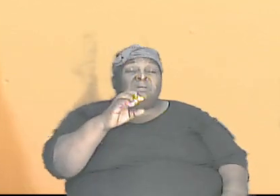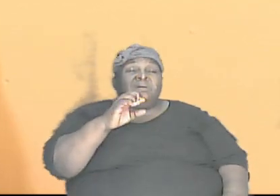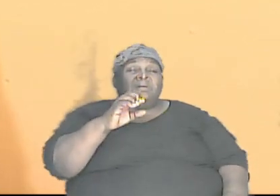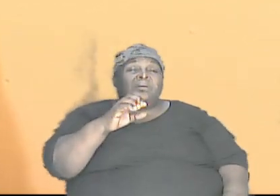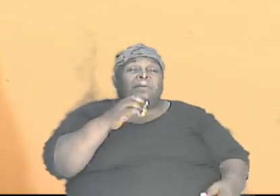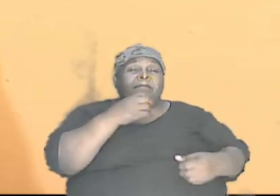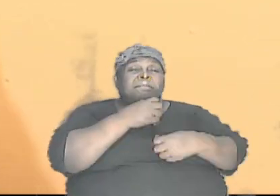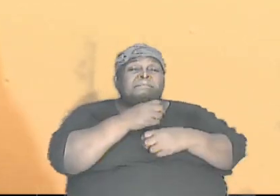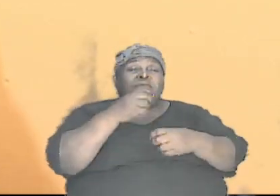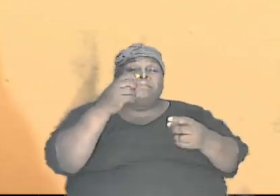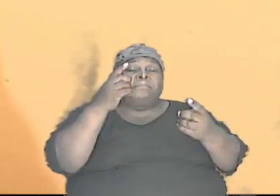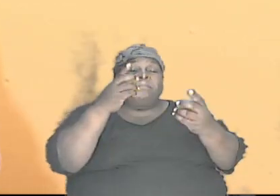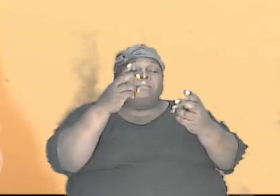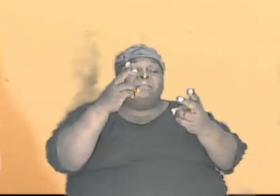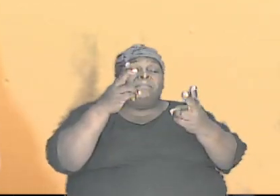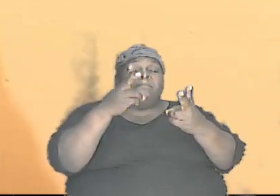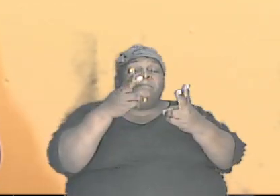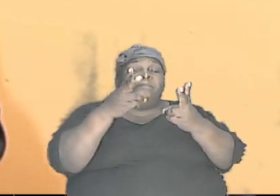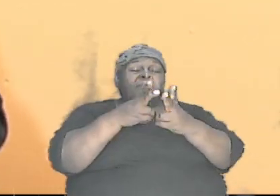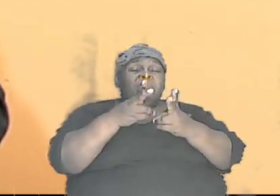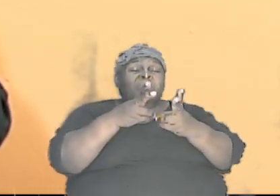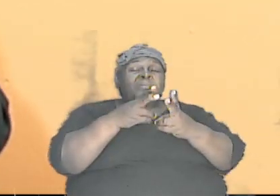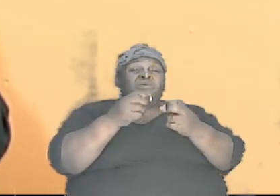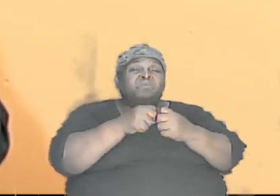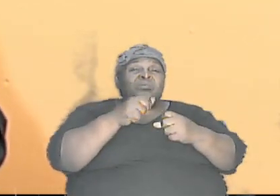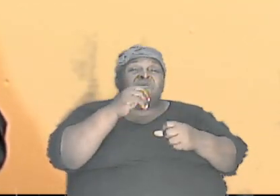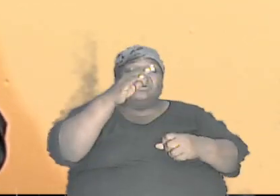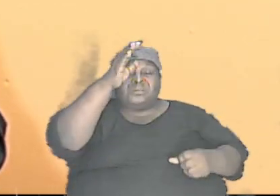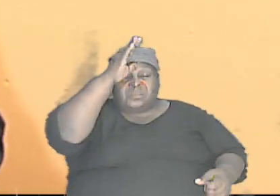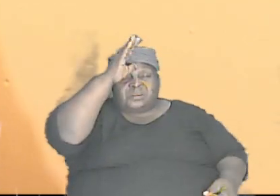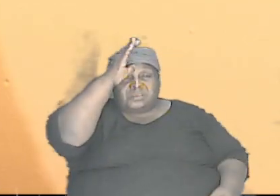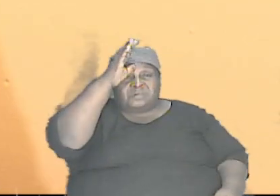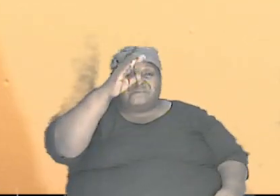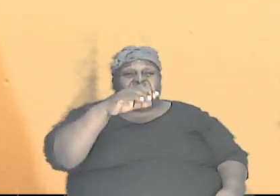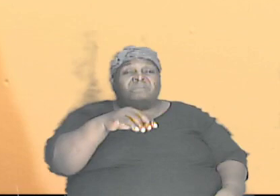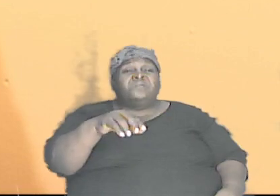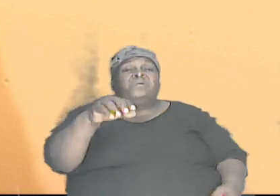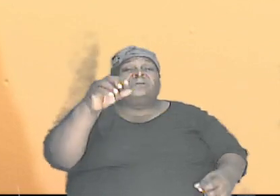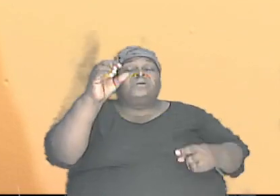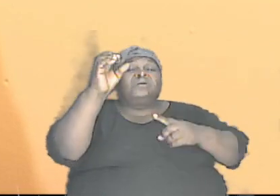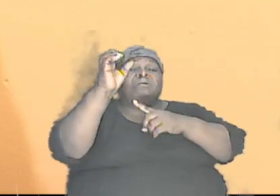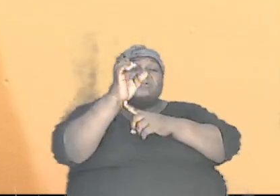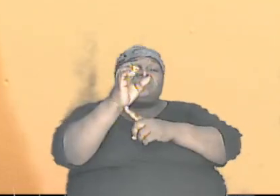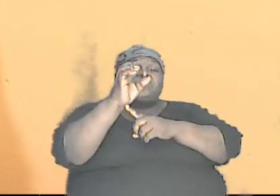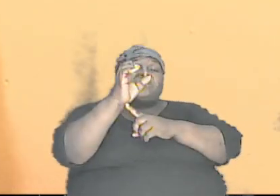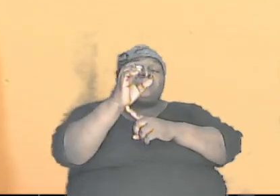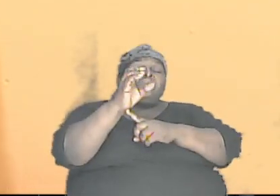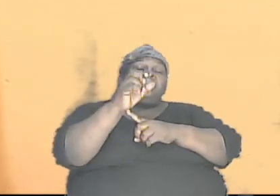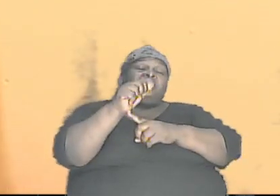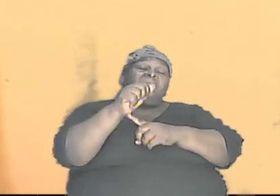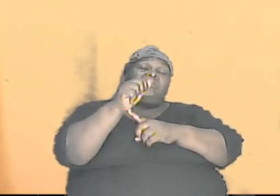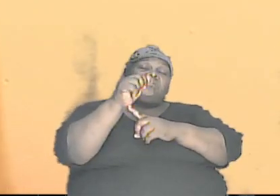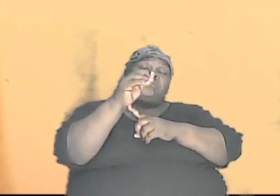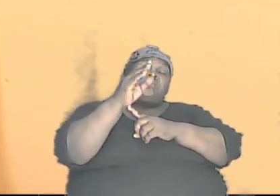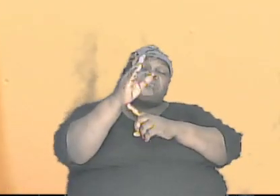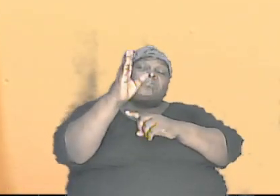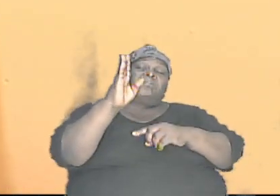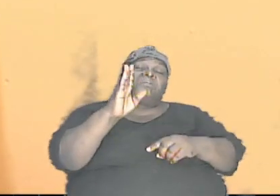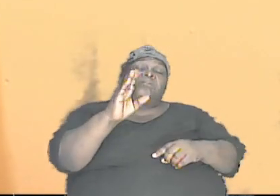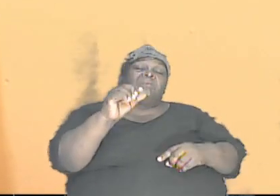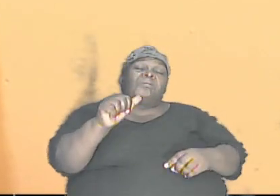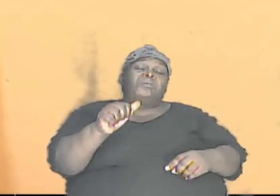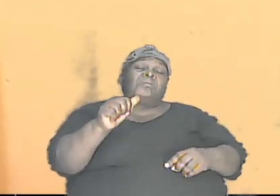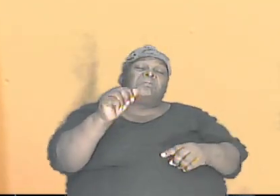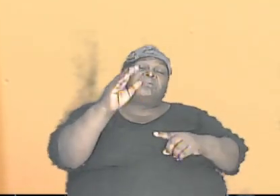with daddy who has his set of genes also, which is capital A and common A, capital B and